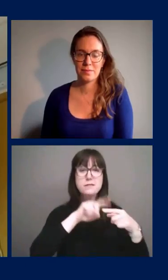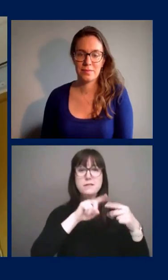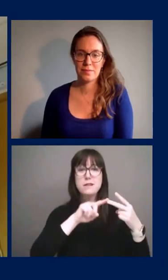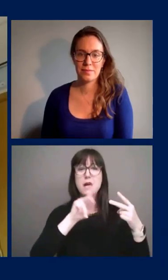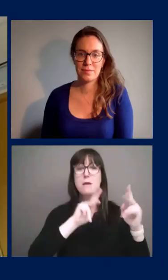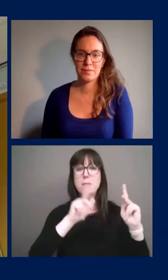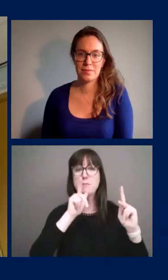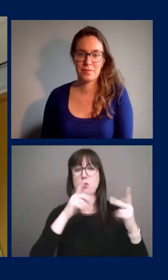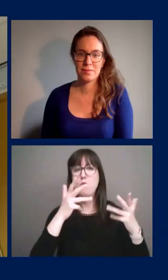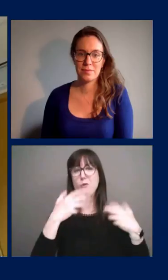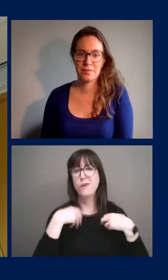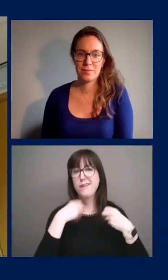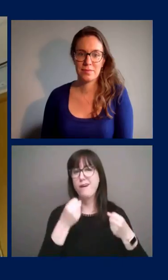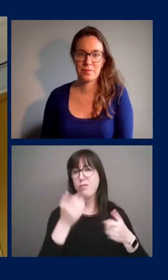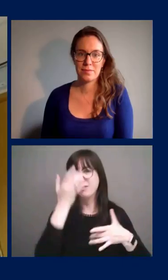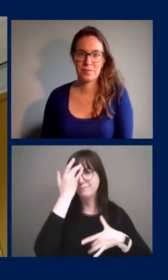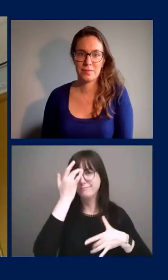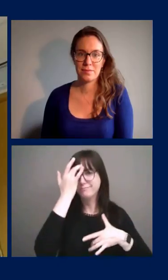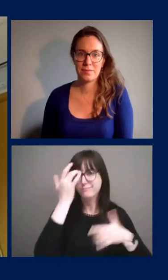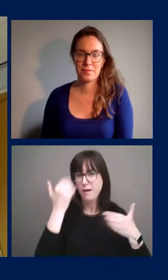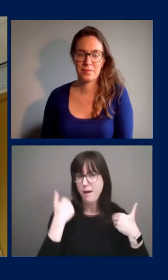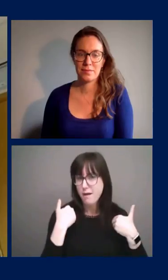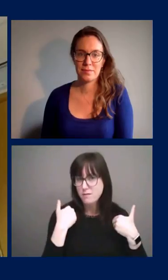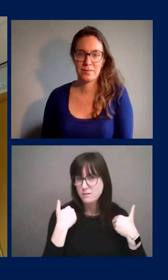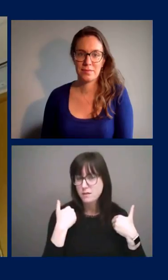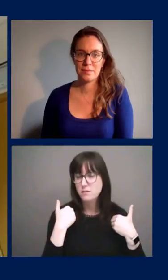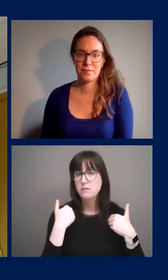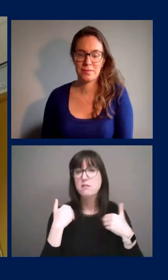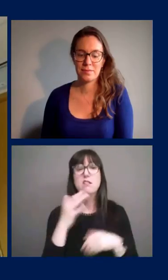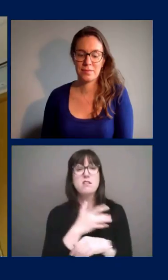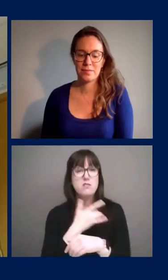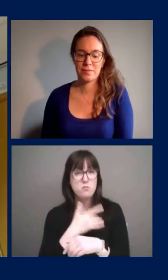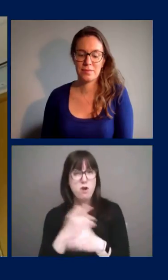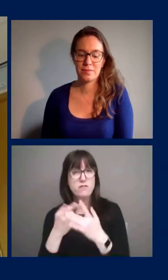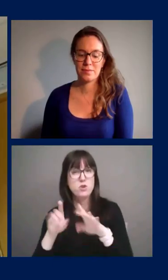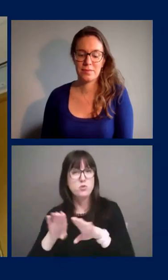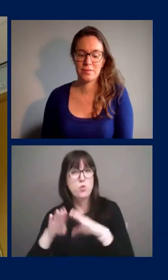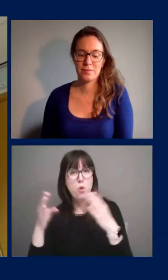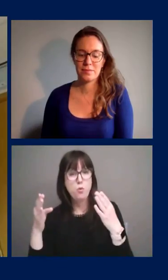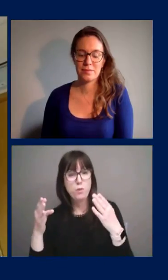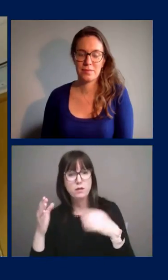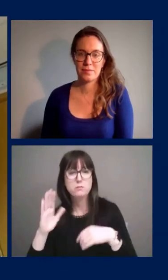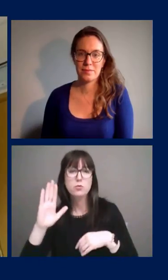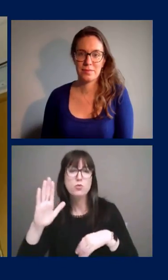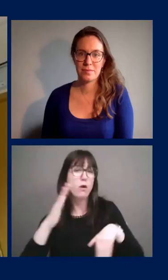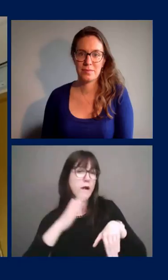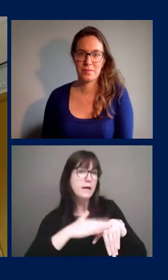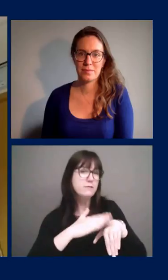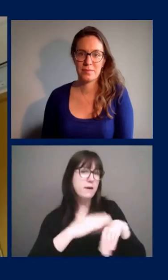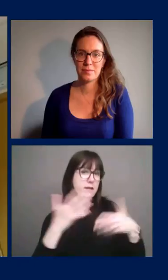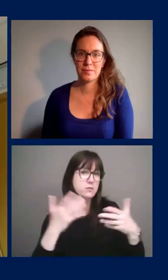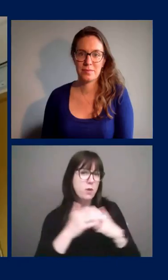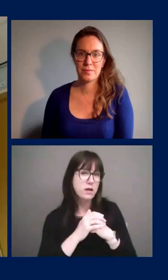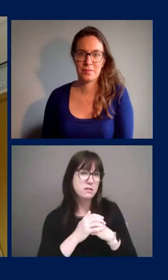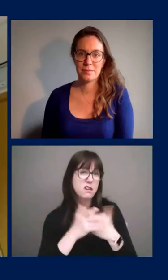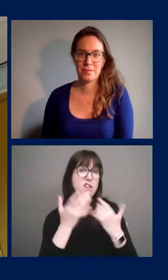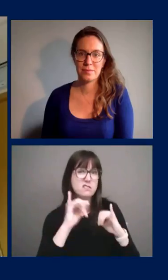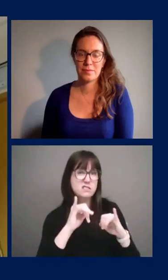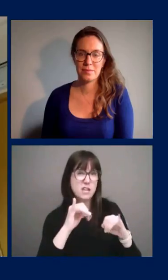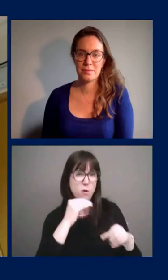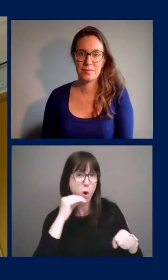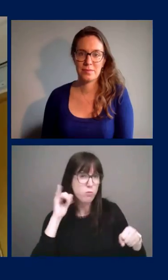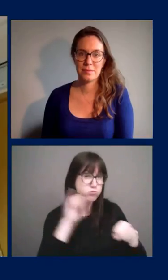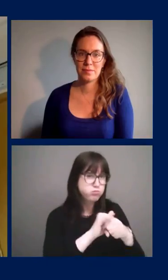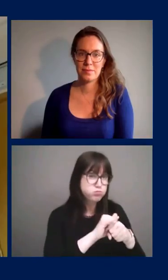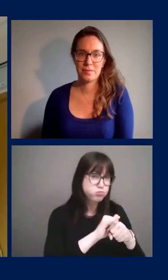conditions in terms of you know as the province opens what is your advisement are they stuck inside until